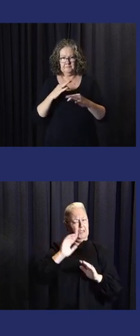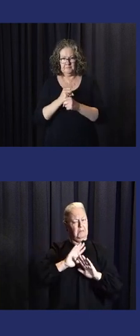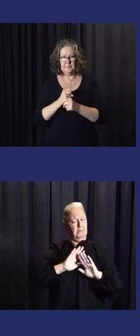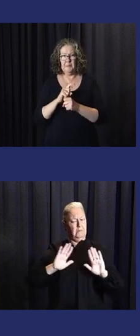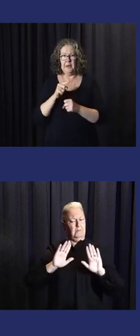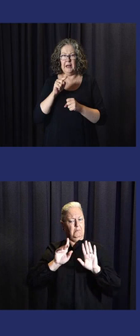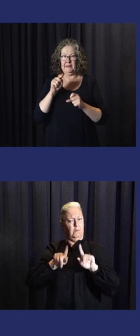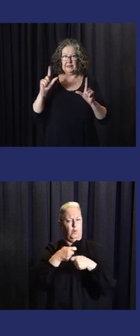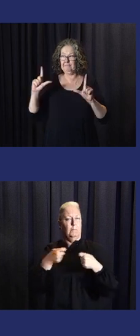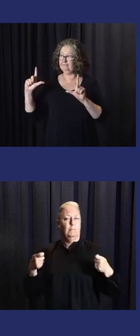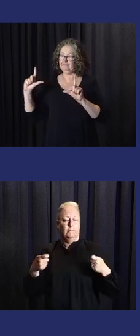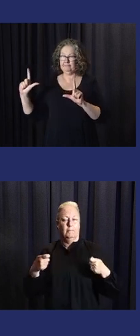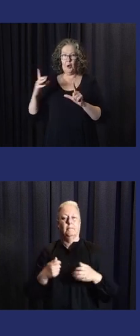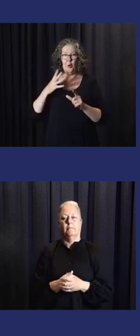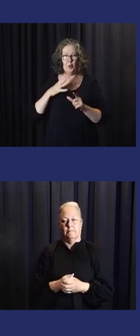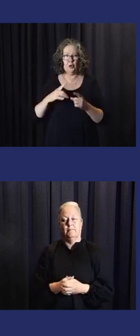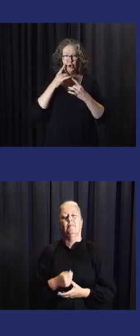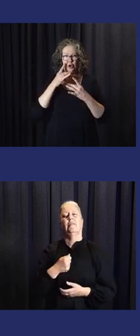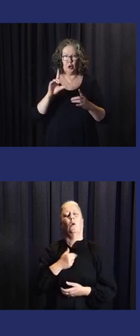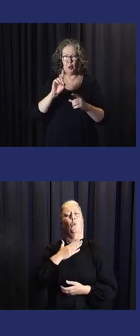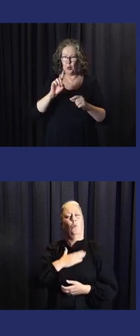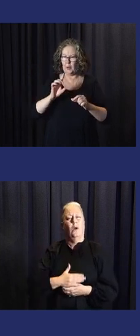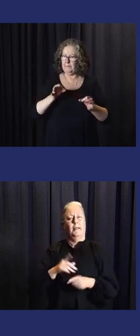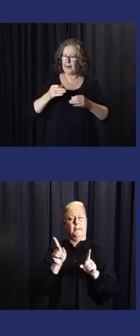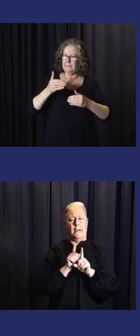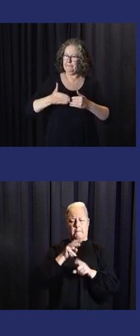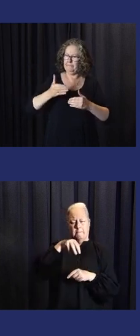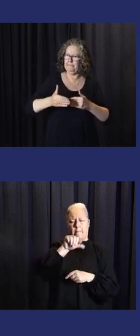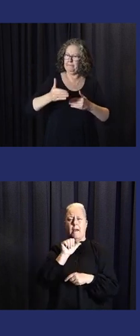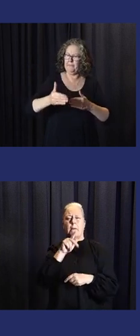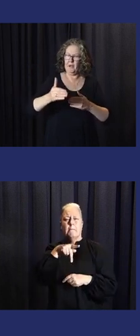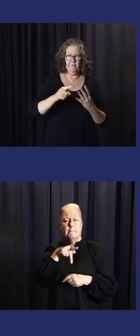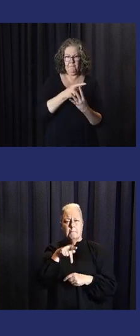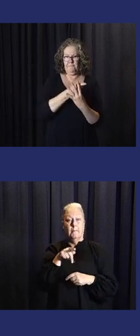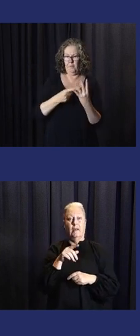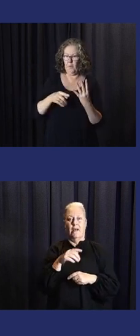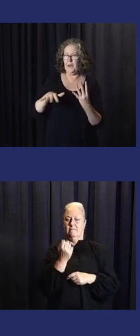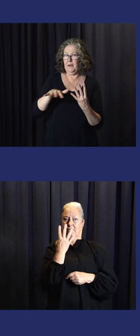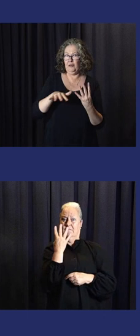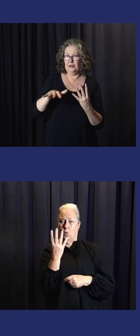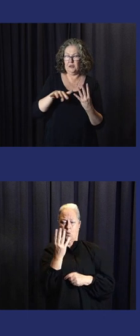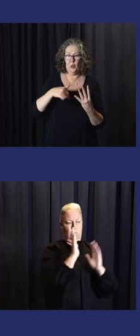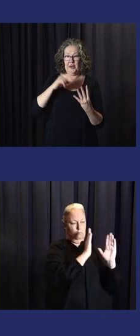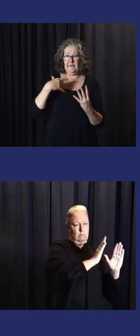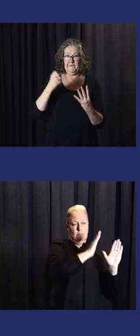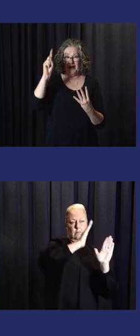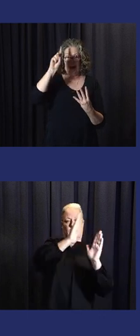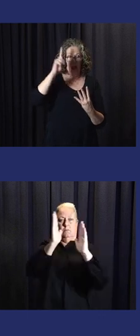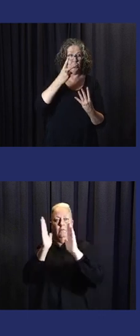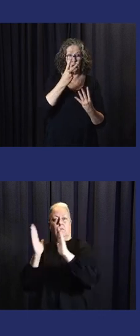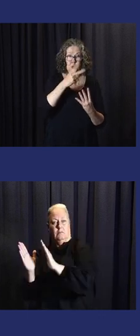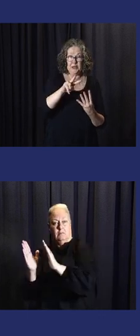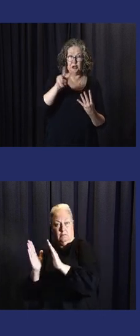And I think this almost at the end. So this is what we would like to map for all of those four pillars.